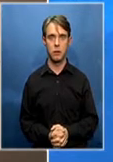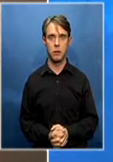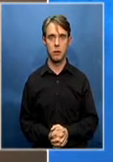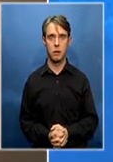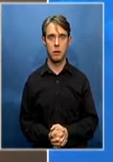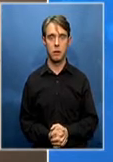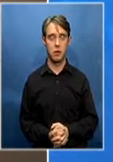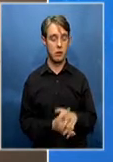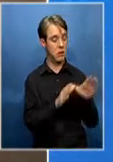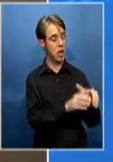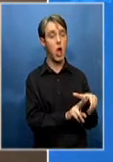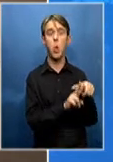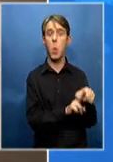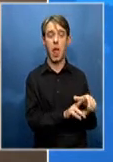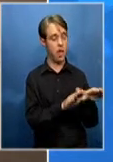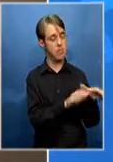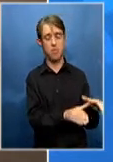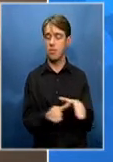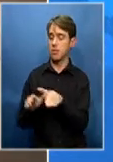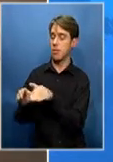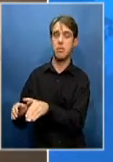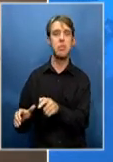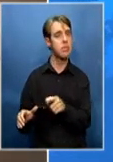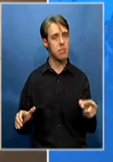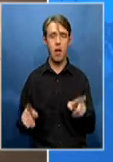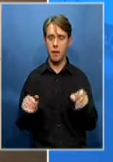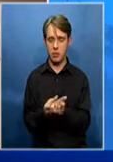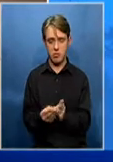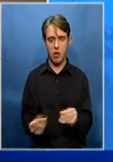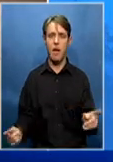Both these unions need to resolve this and instead just fight for us.